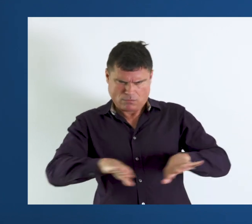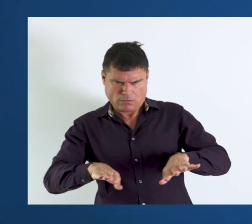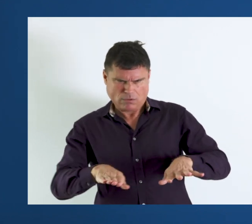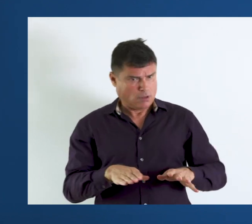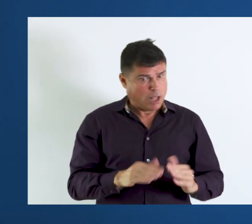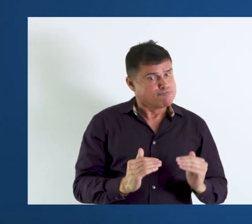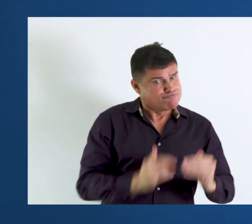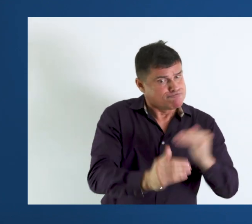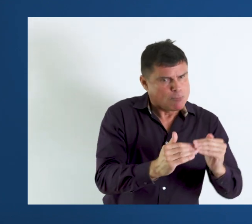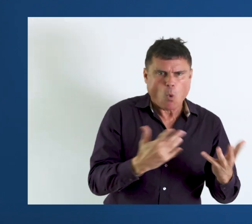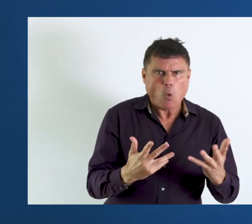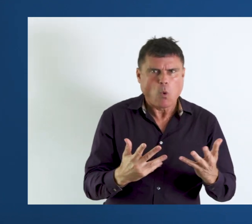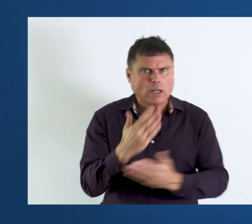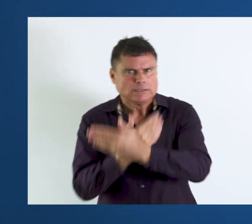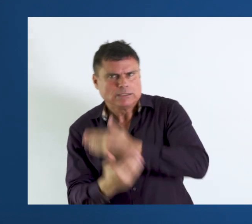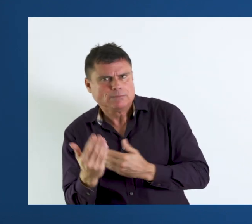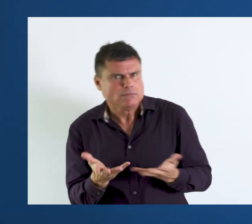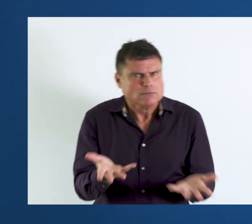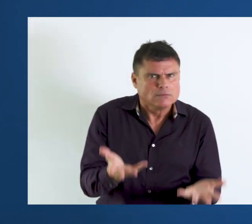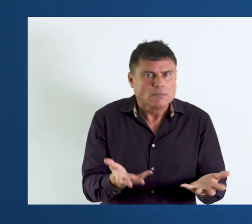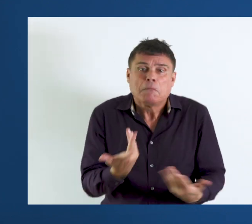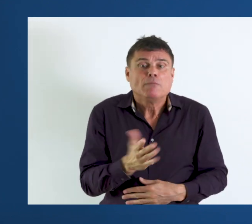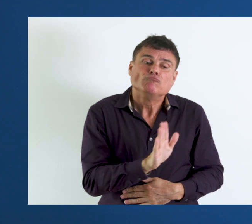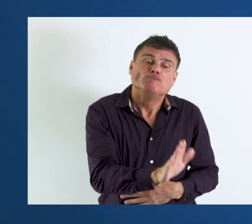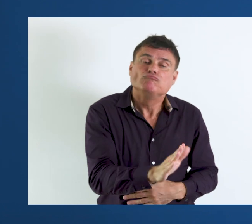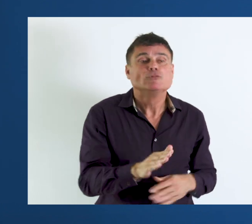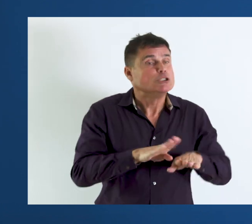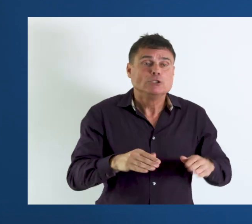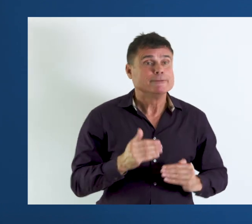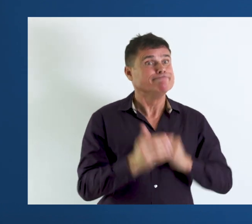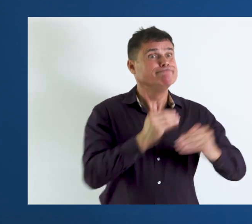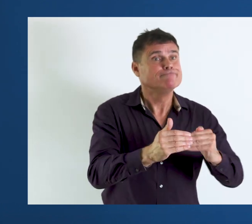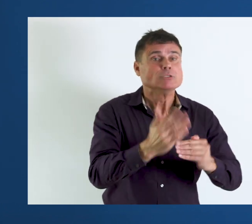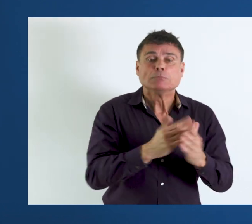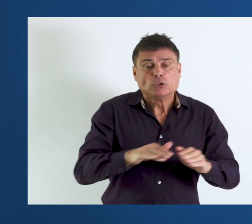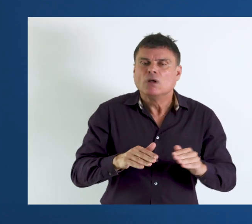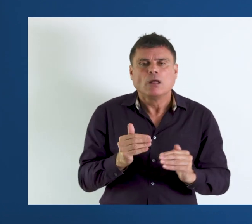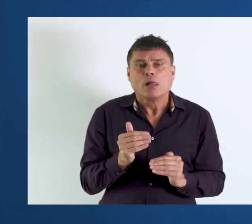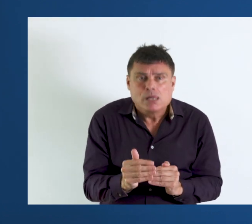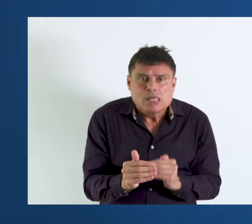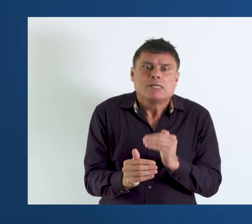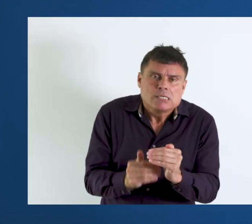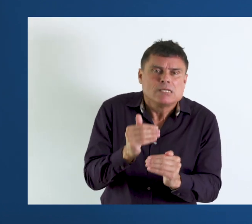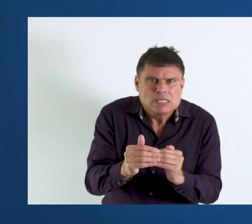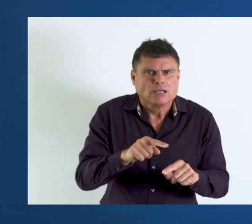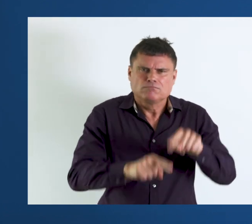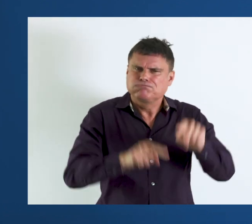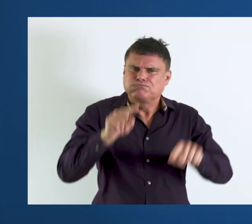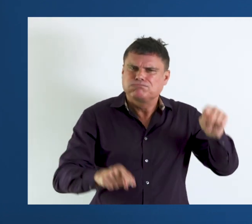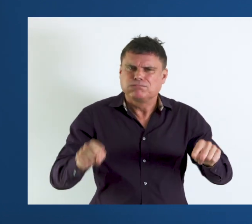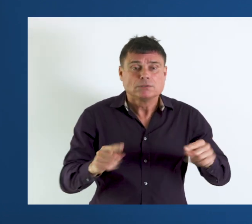distinguish what can be a simply different pace of development from delays